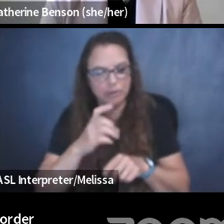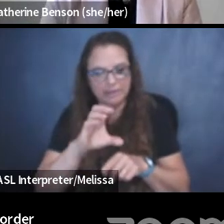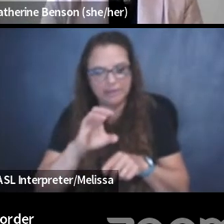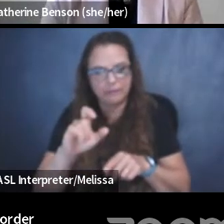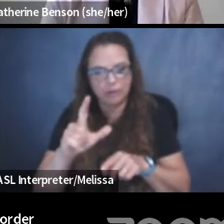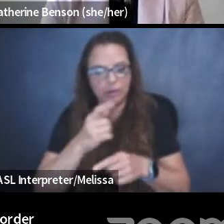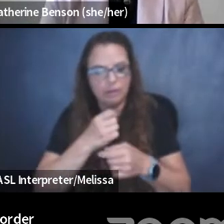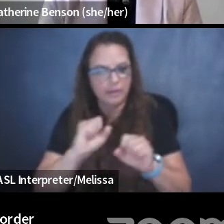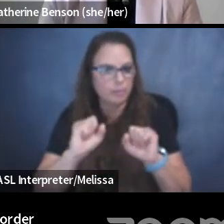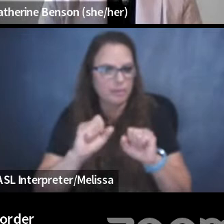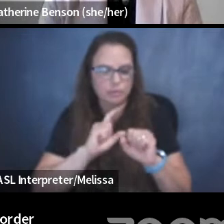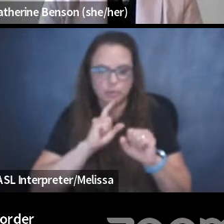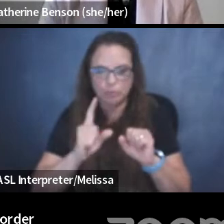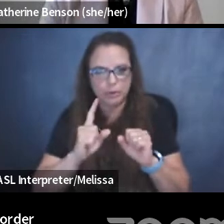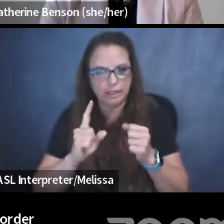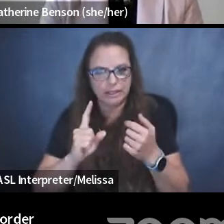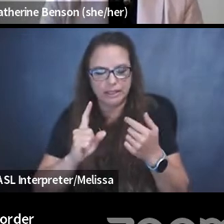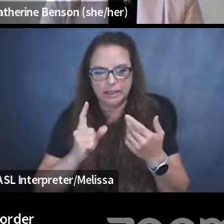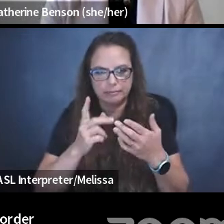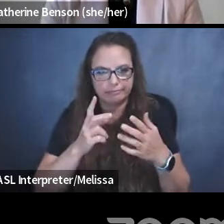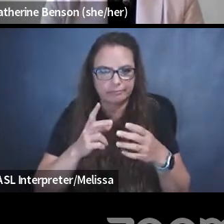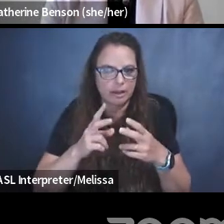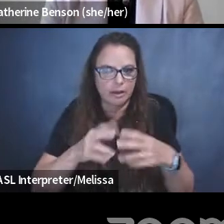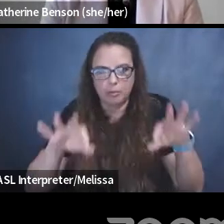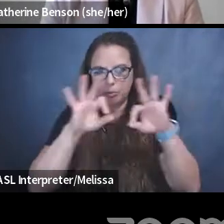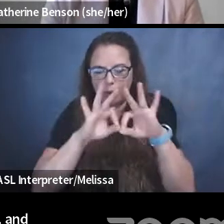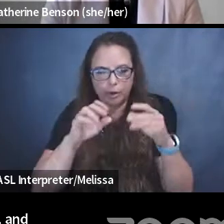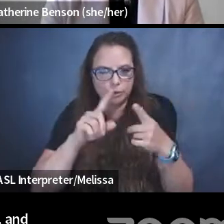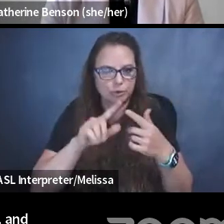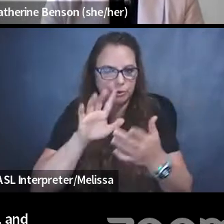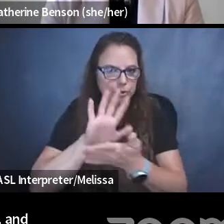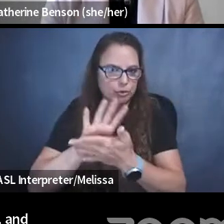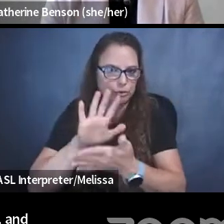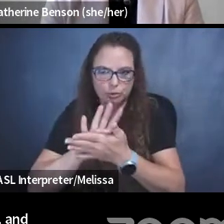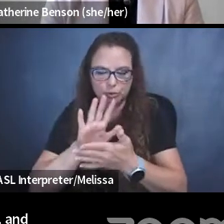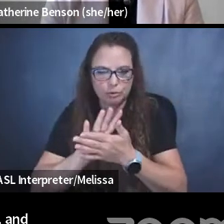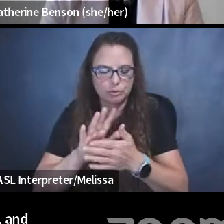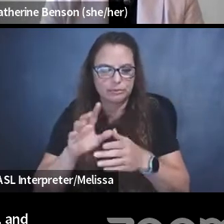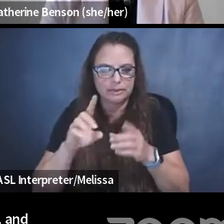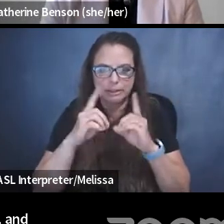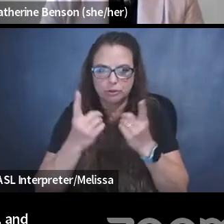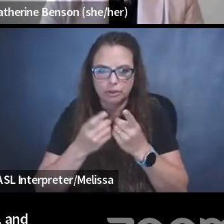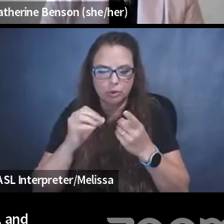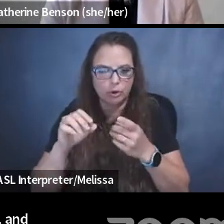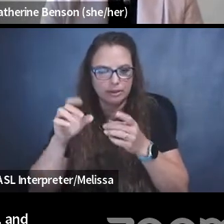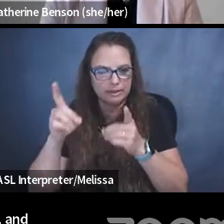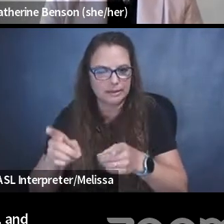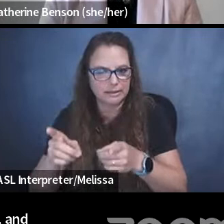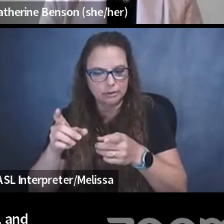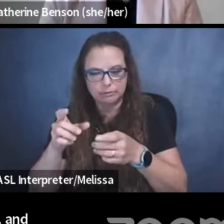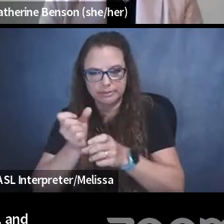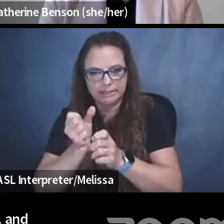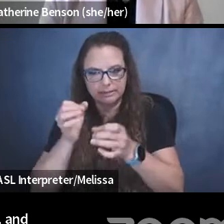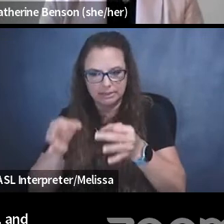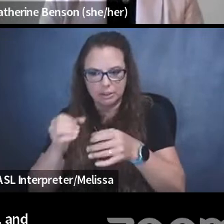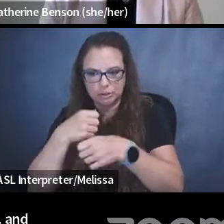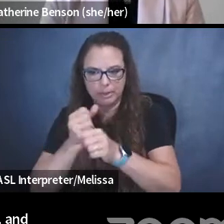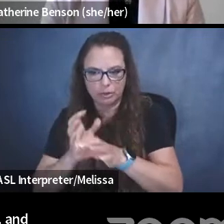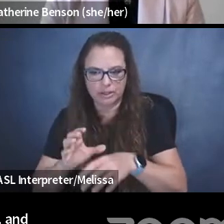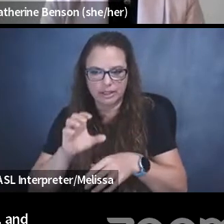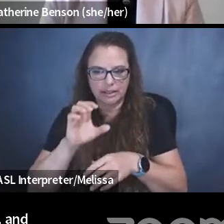the forefront of a school district or school administrators' decision-making. And the VSB has, you know, continually